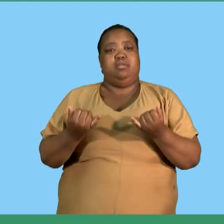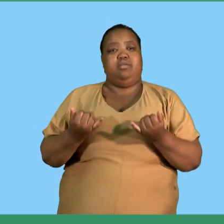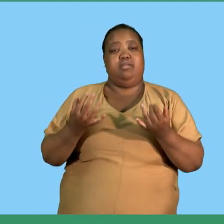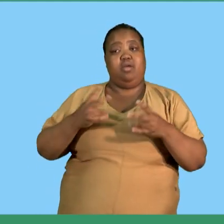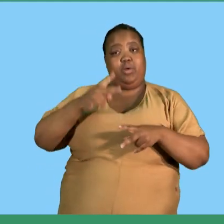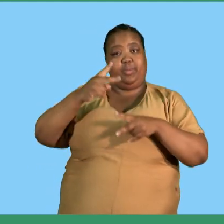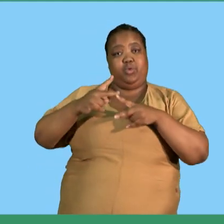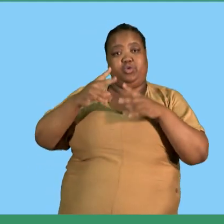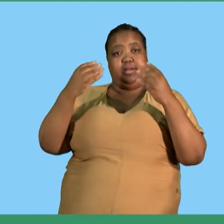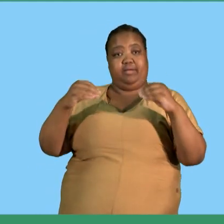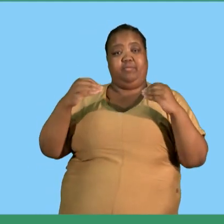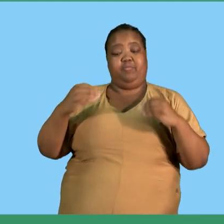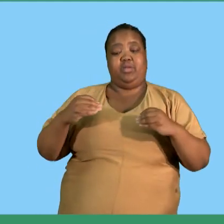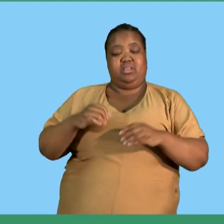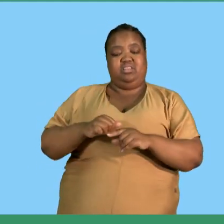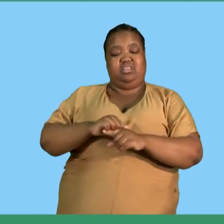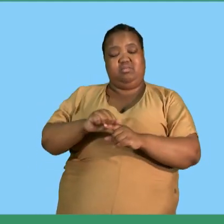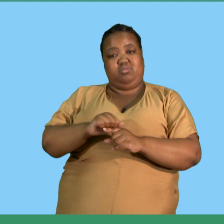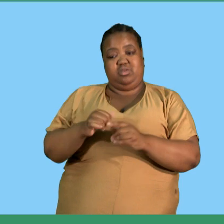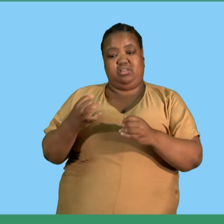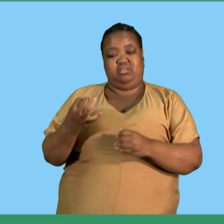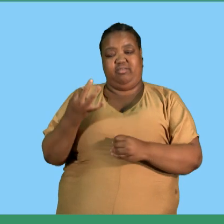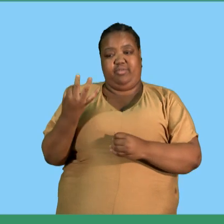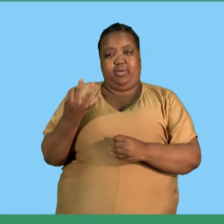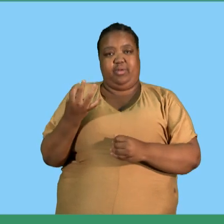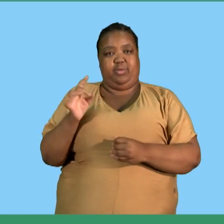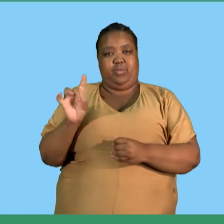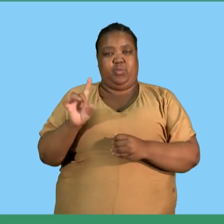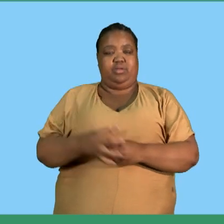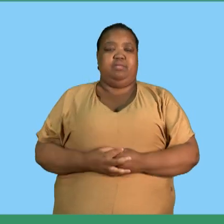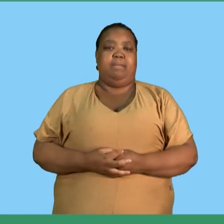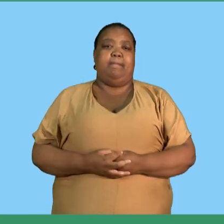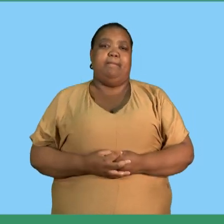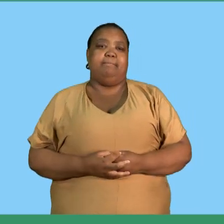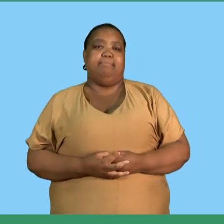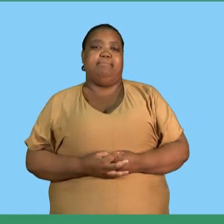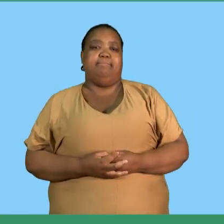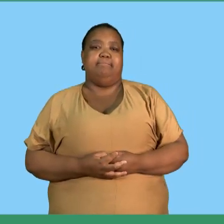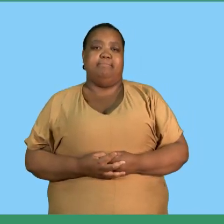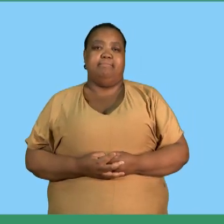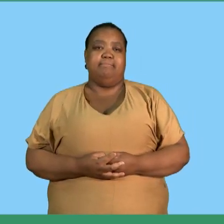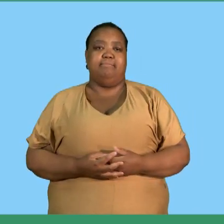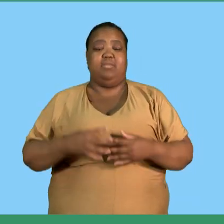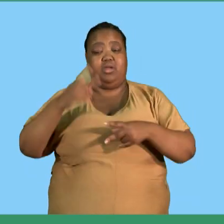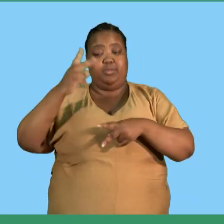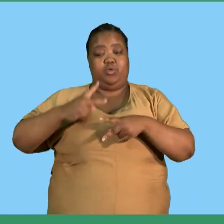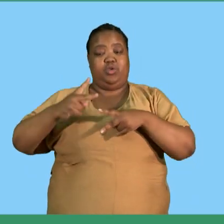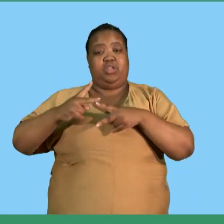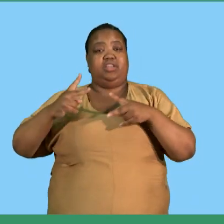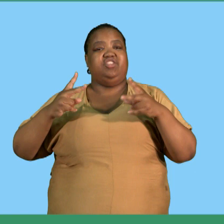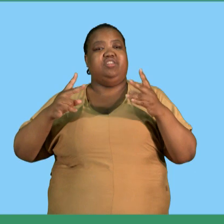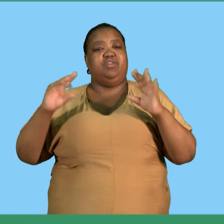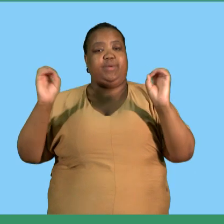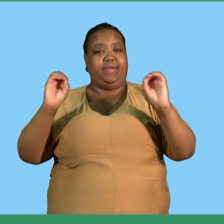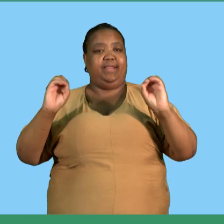third one now we know is unprofessional business practice right so what is our unethical business and professional business